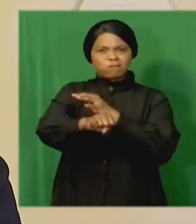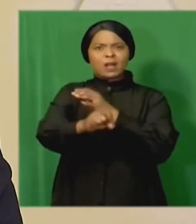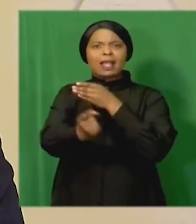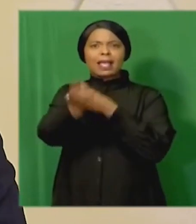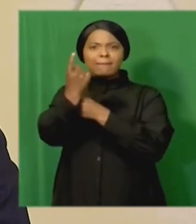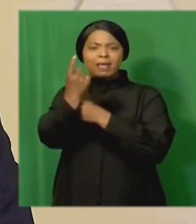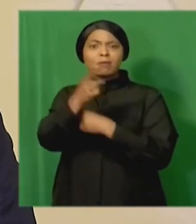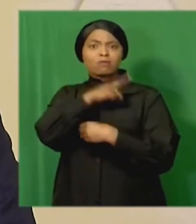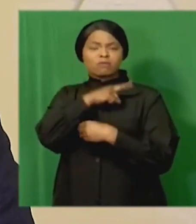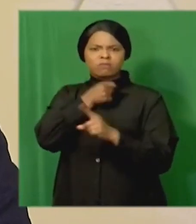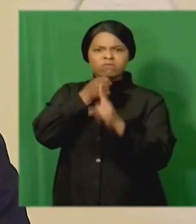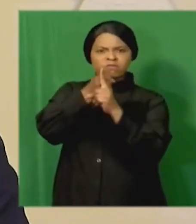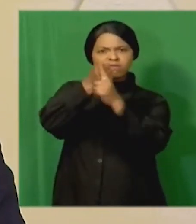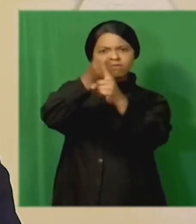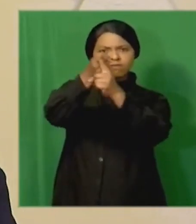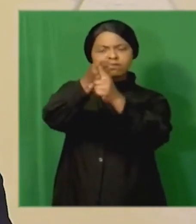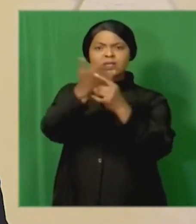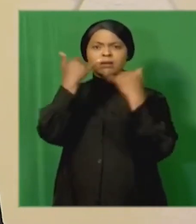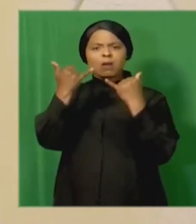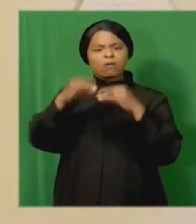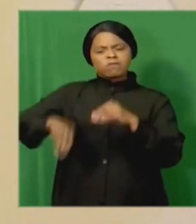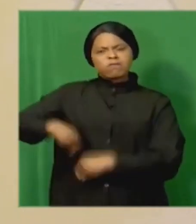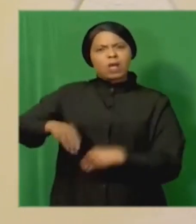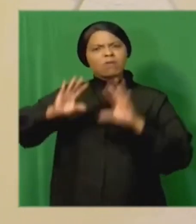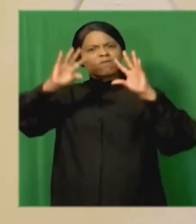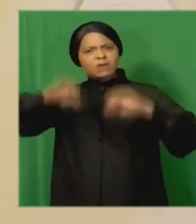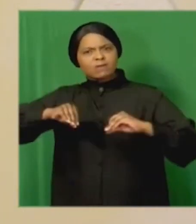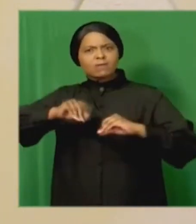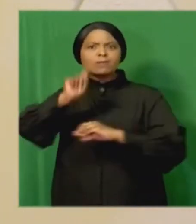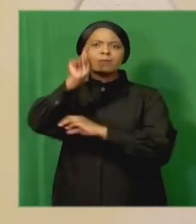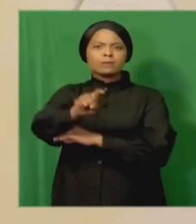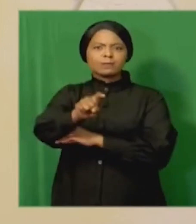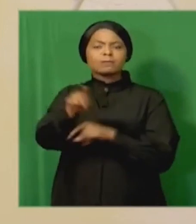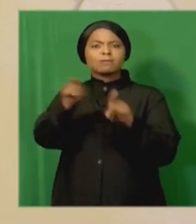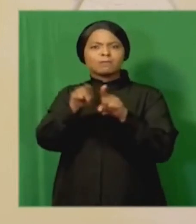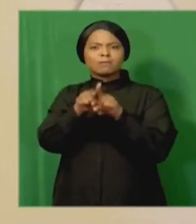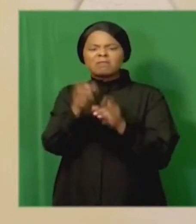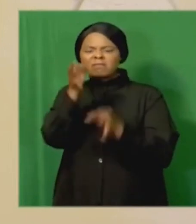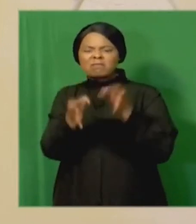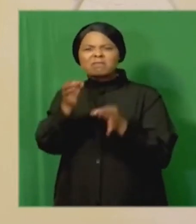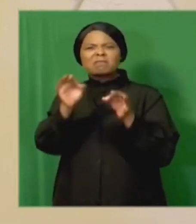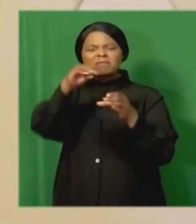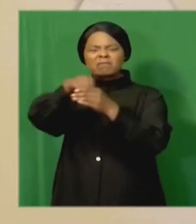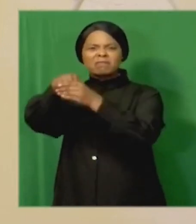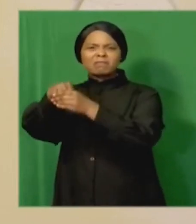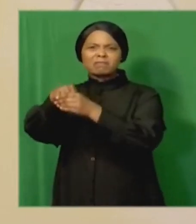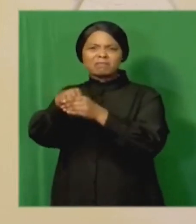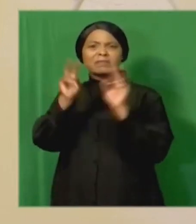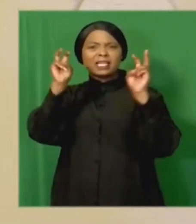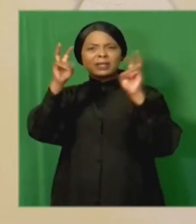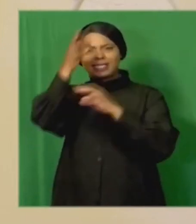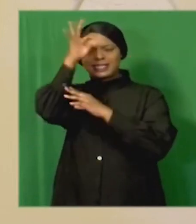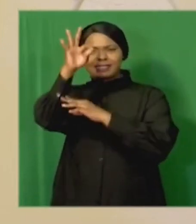undertook measures to end corruption and the politicization at State